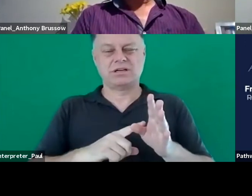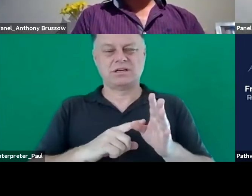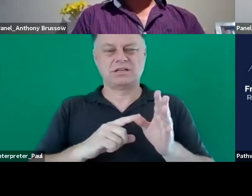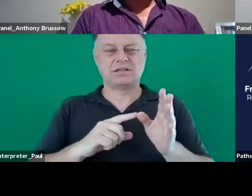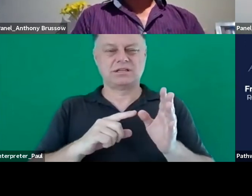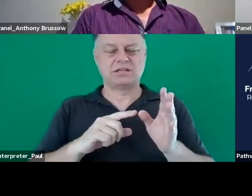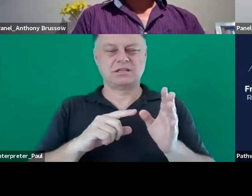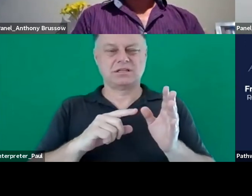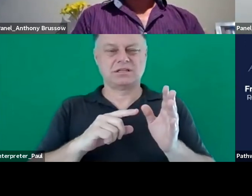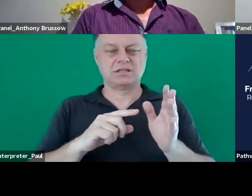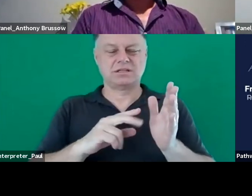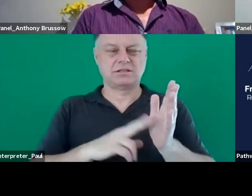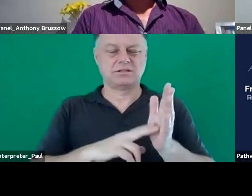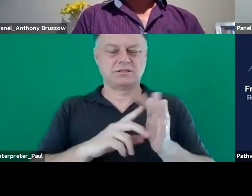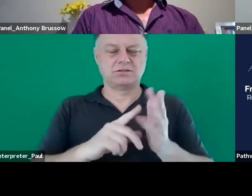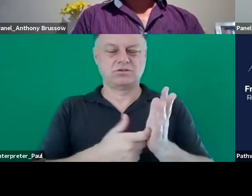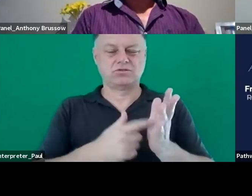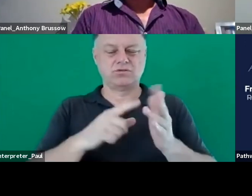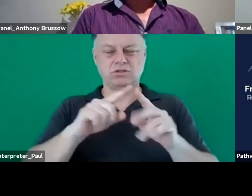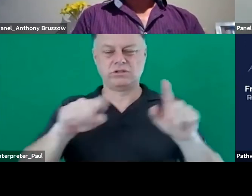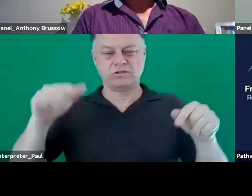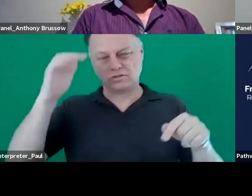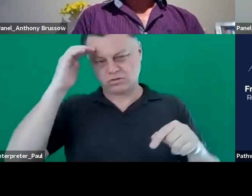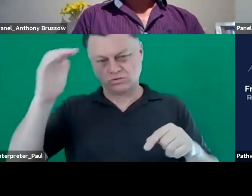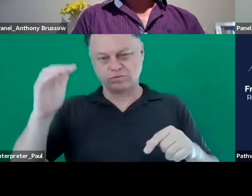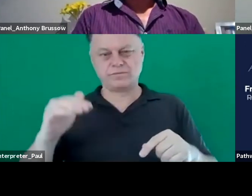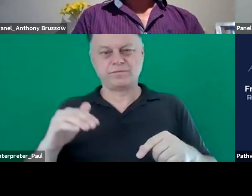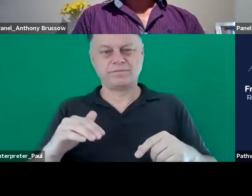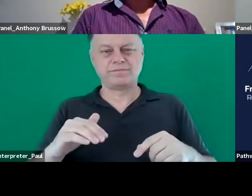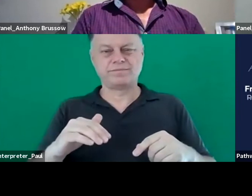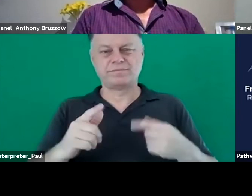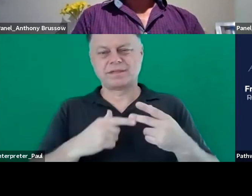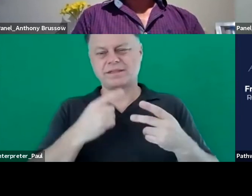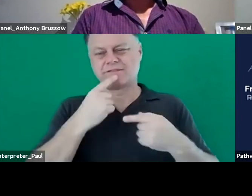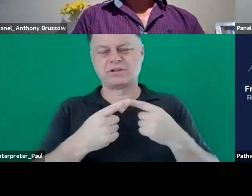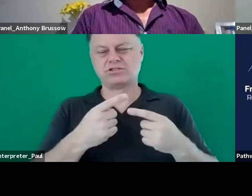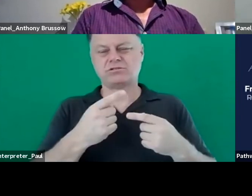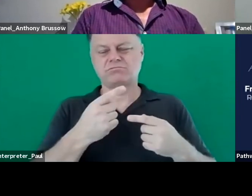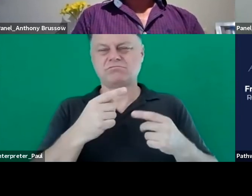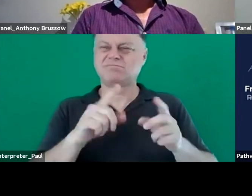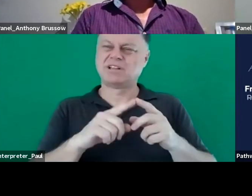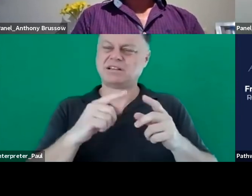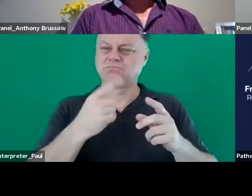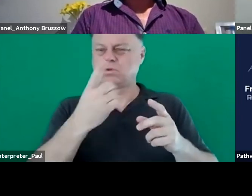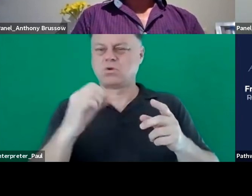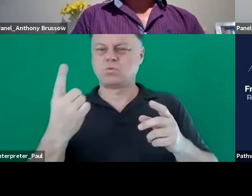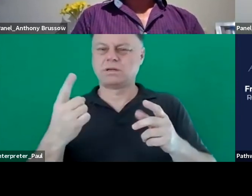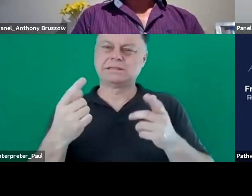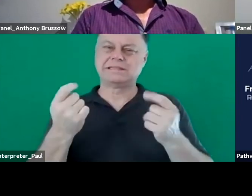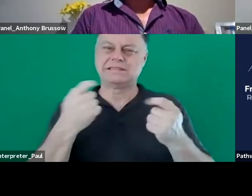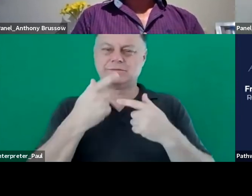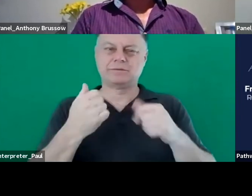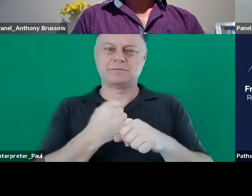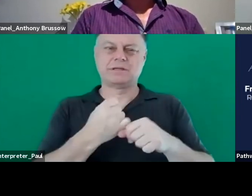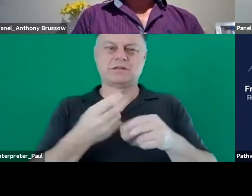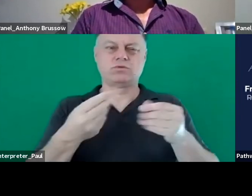uh an introduction for people who aren't familiar with the concept so we use those resources as a sort of entry point to